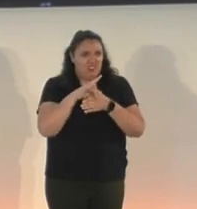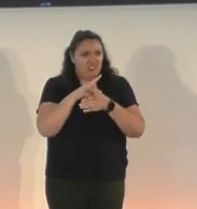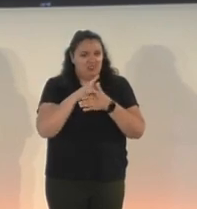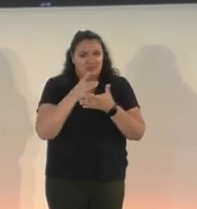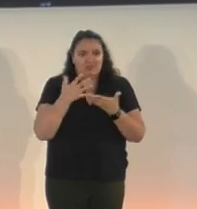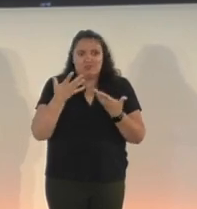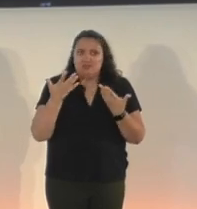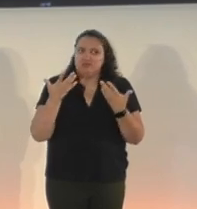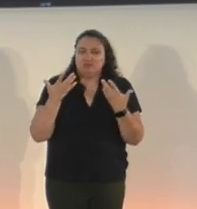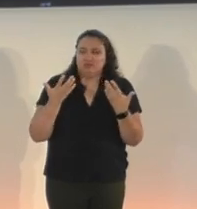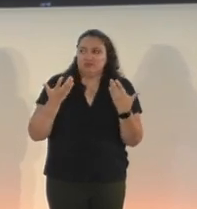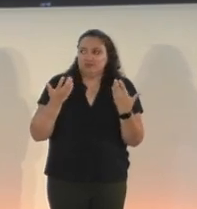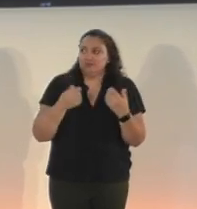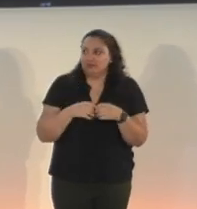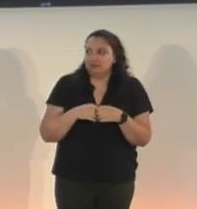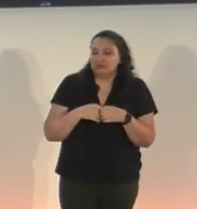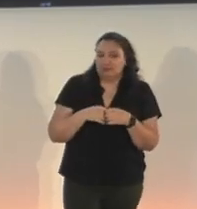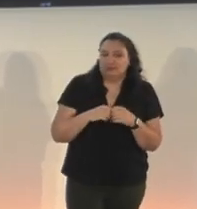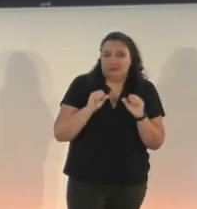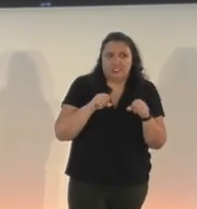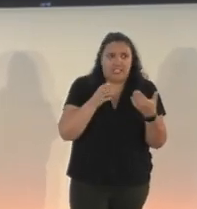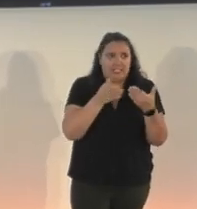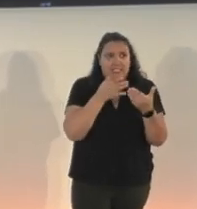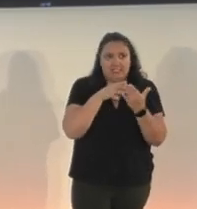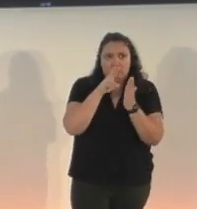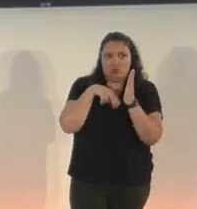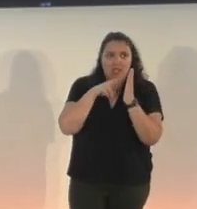captioned in the game or, I guess, read. Uh,